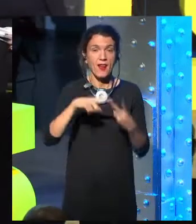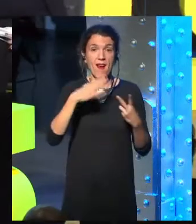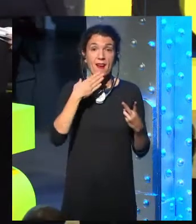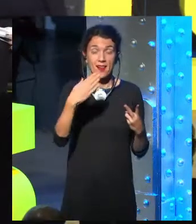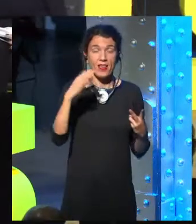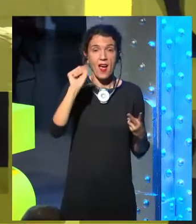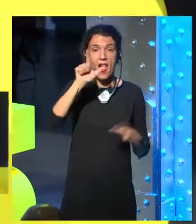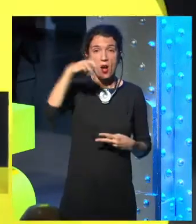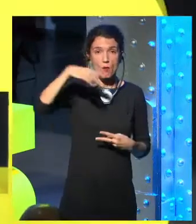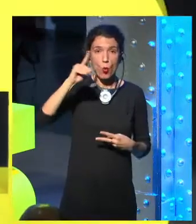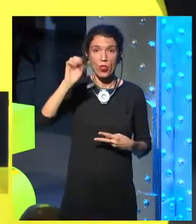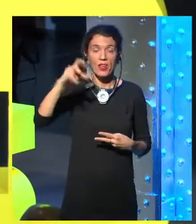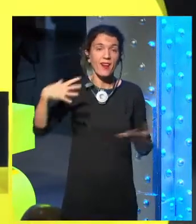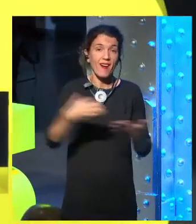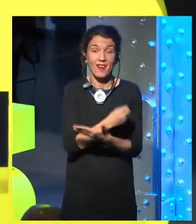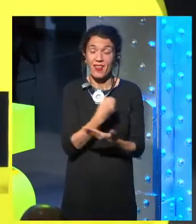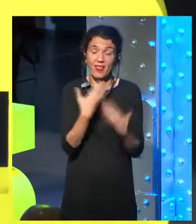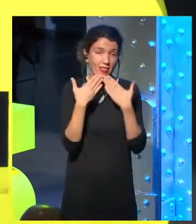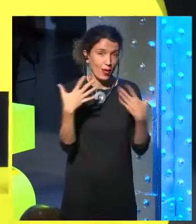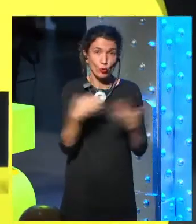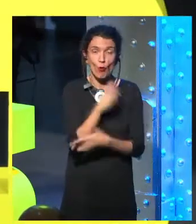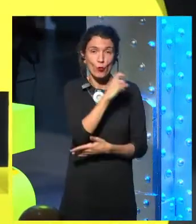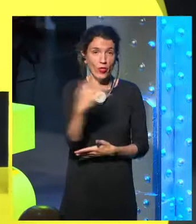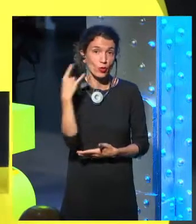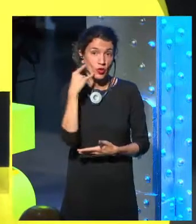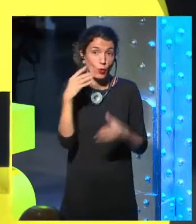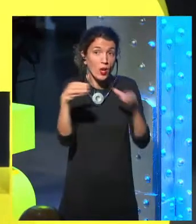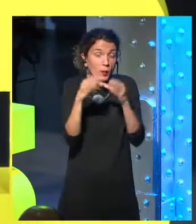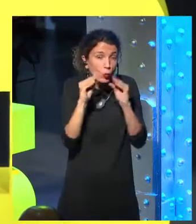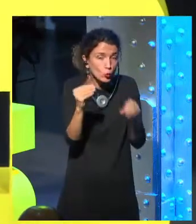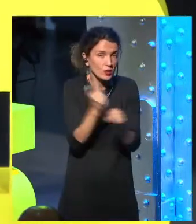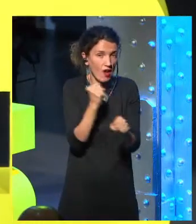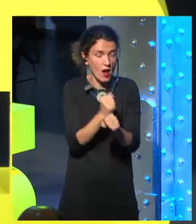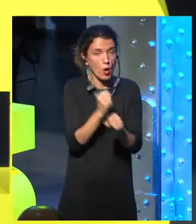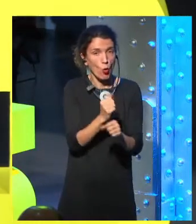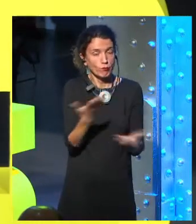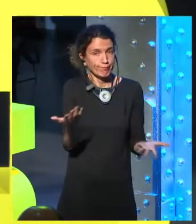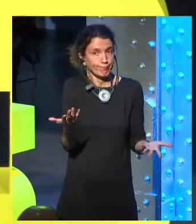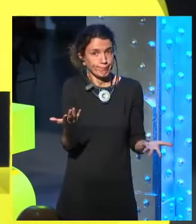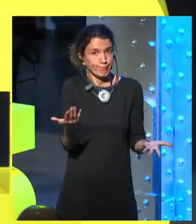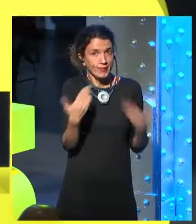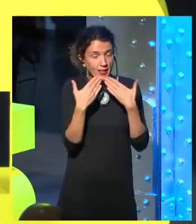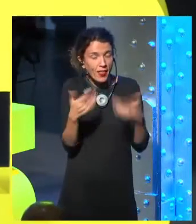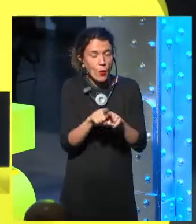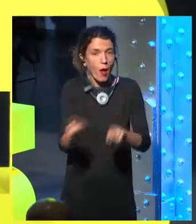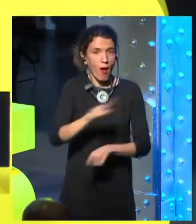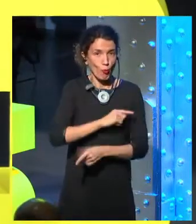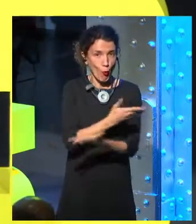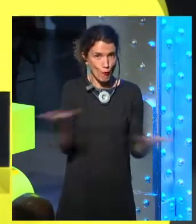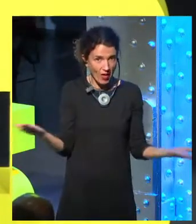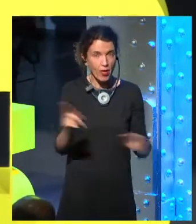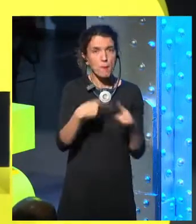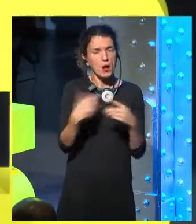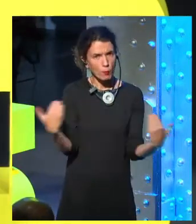Sant Magallon. Thanks to all the team that makes Fundación Telefónica for the